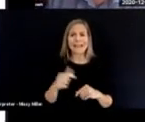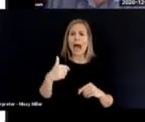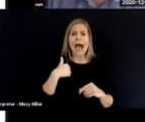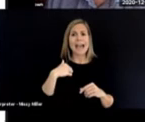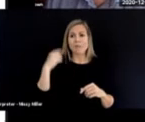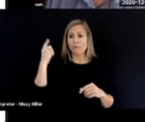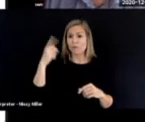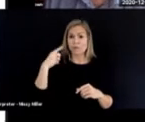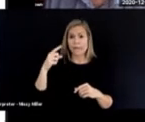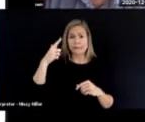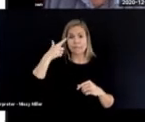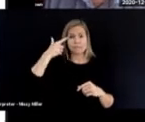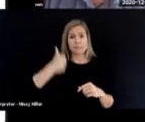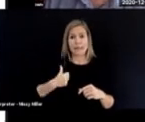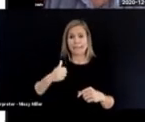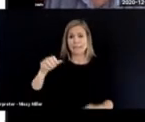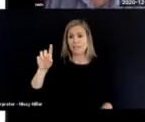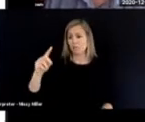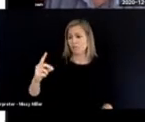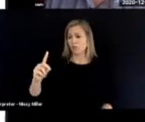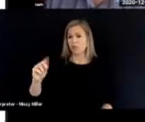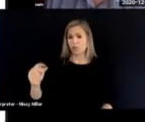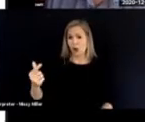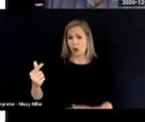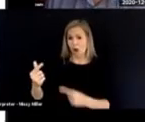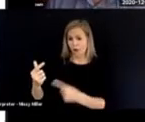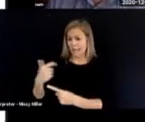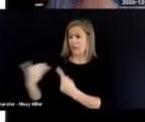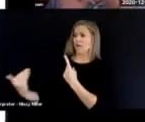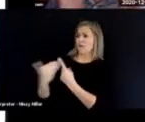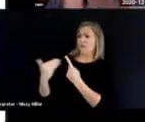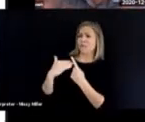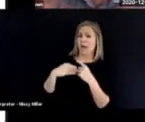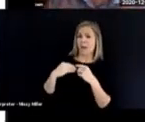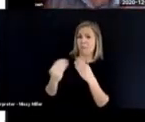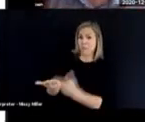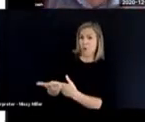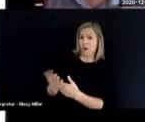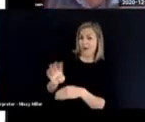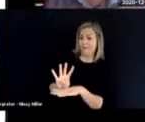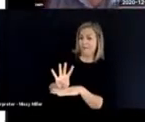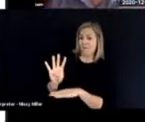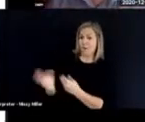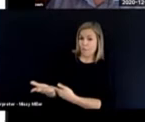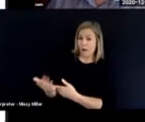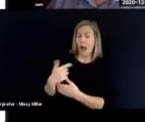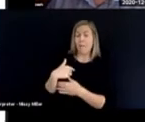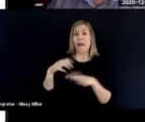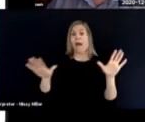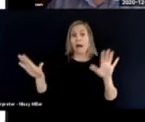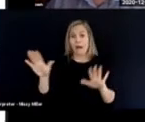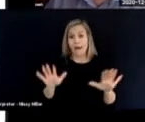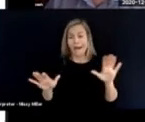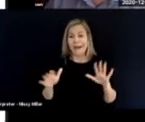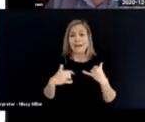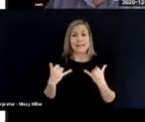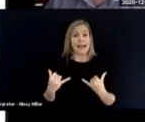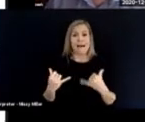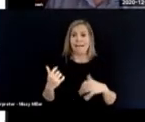literally, and he's had me up since four o'clock this morning. So I'm feeling, although I've shaved and showered, I'm feeling a bit rough.